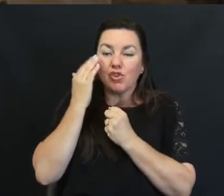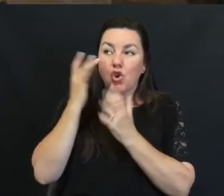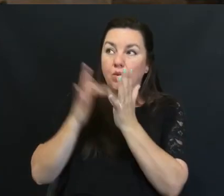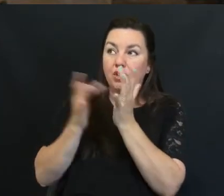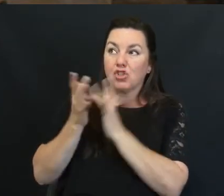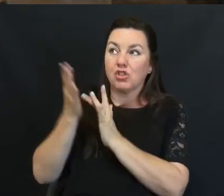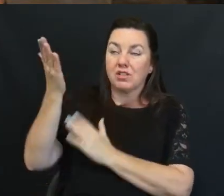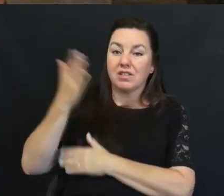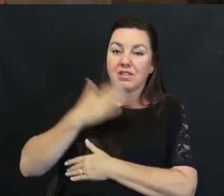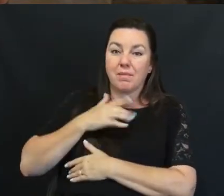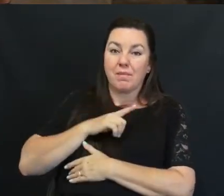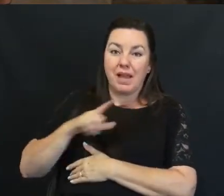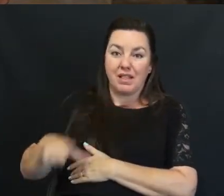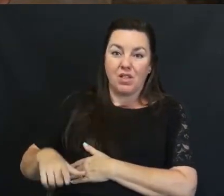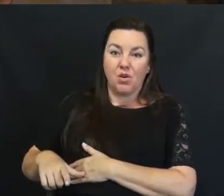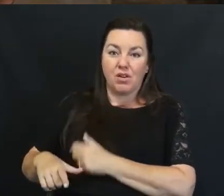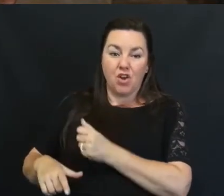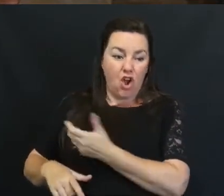Thanks Yes